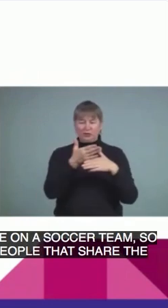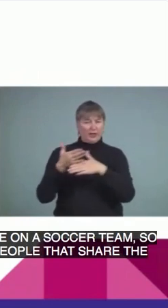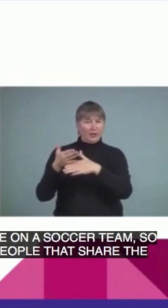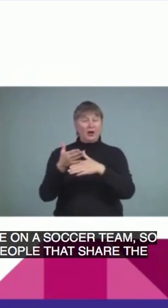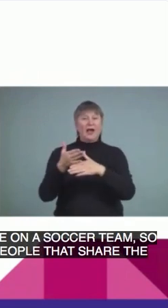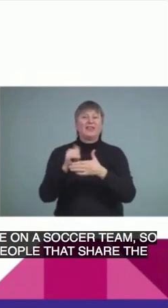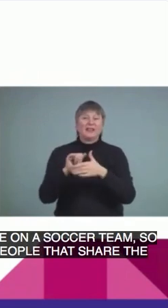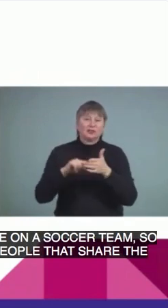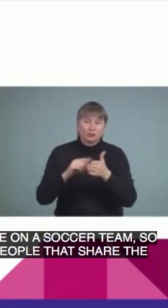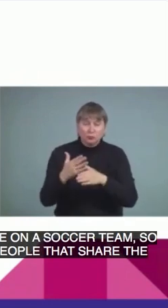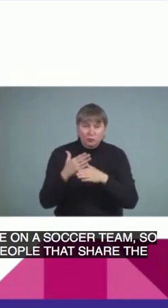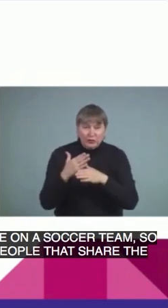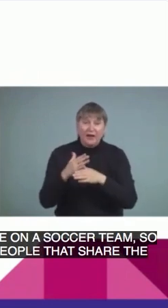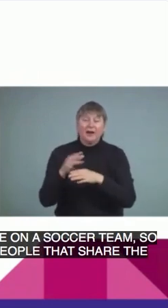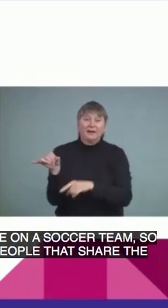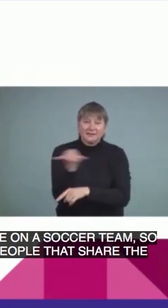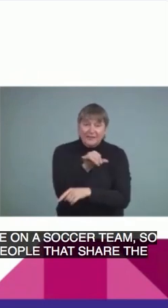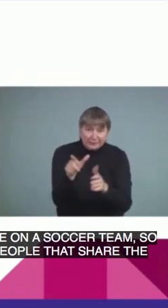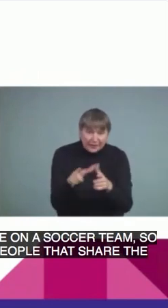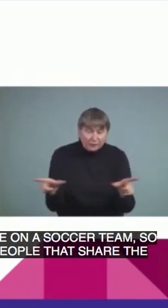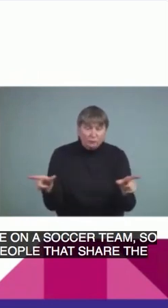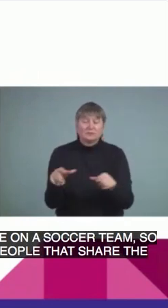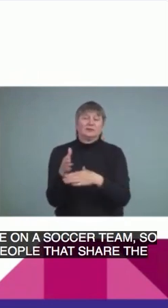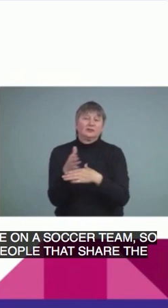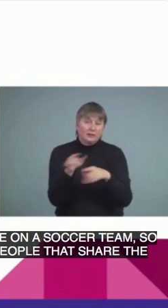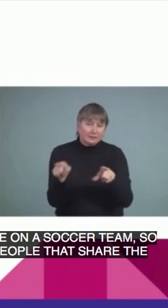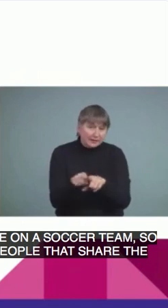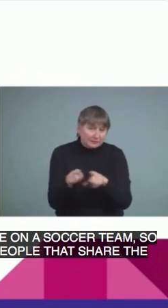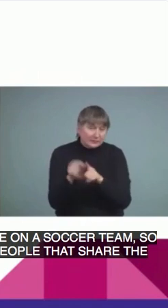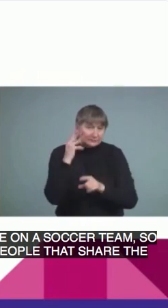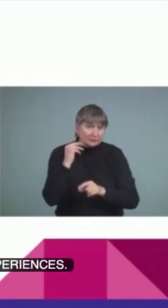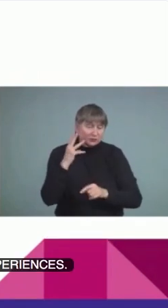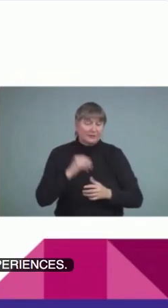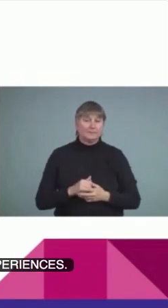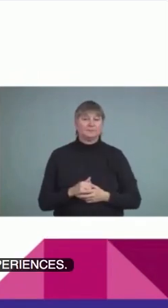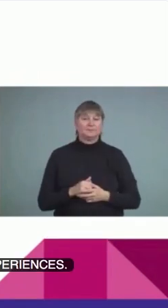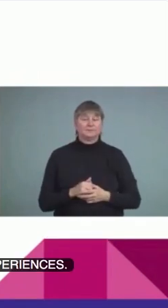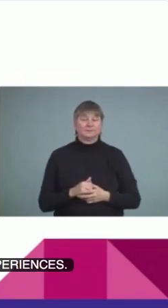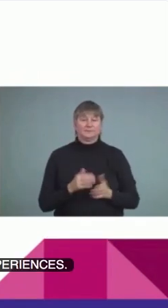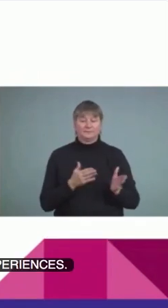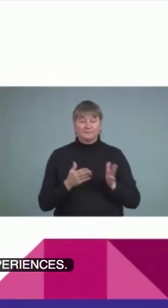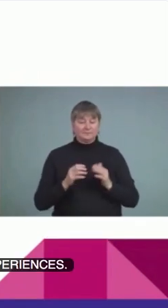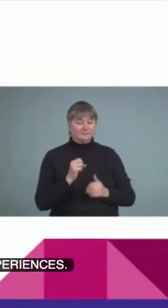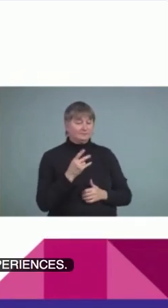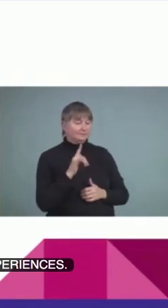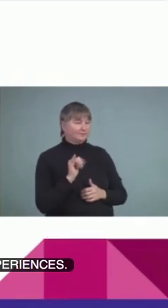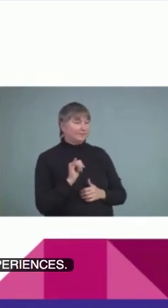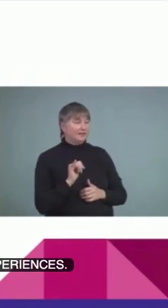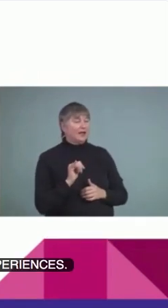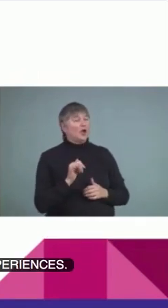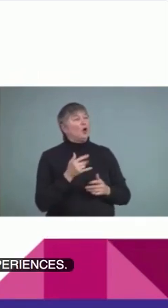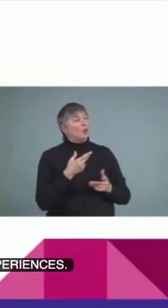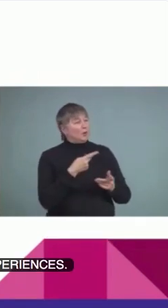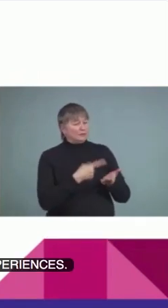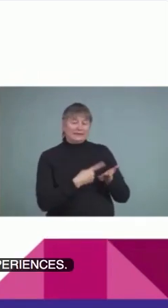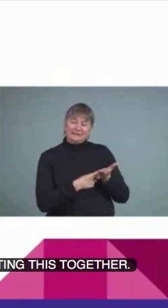and just giving them those experiences. So, Jackie asked me a question when we were putting this together. She's saying,